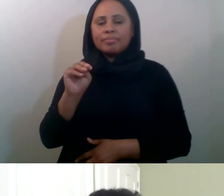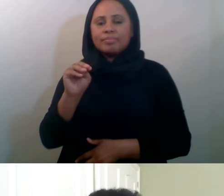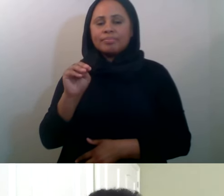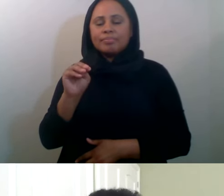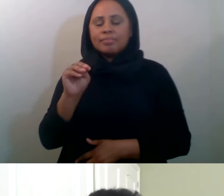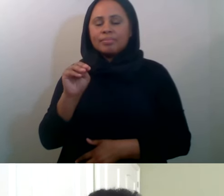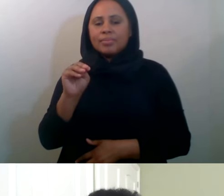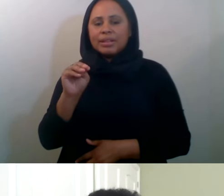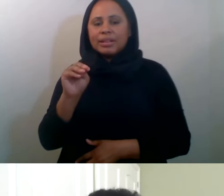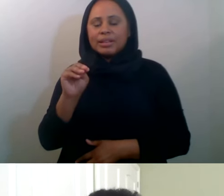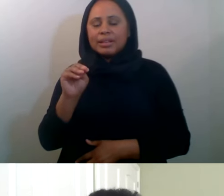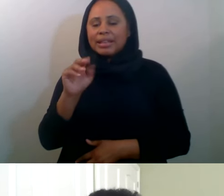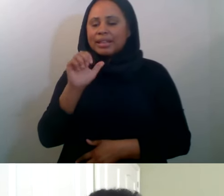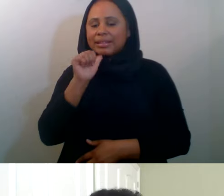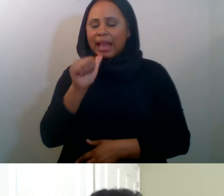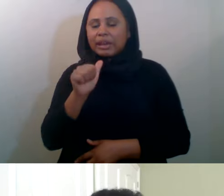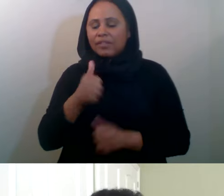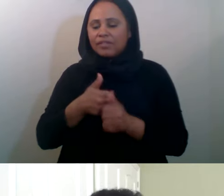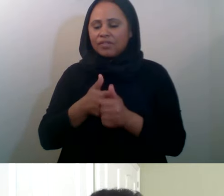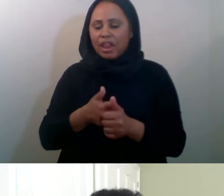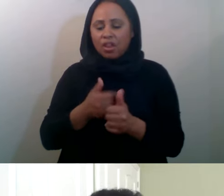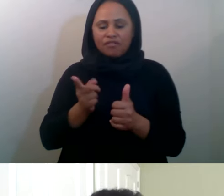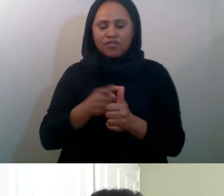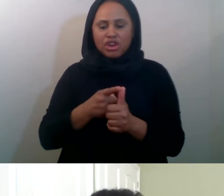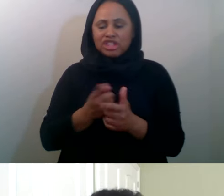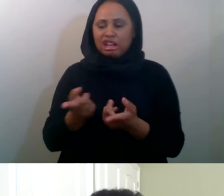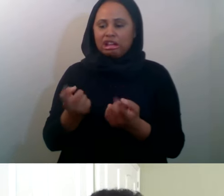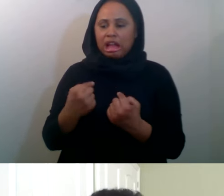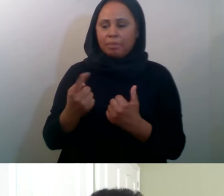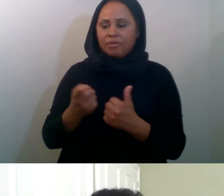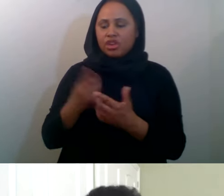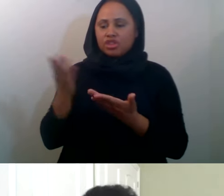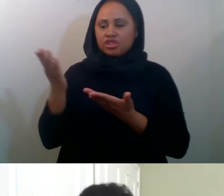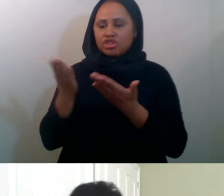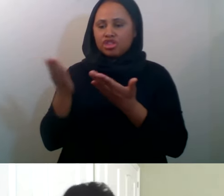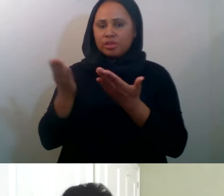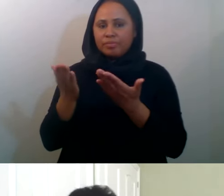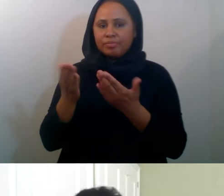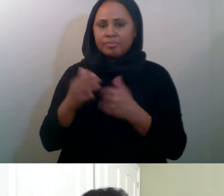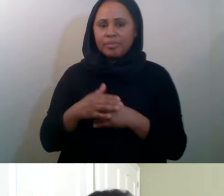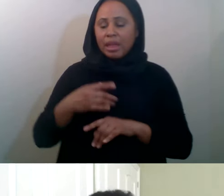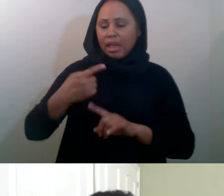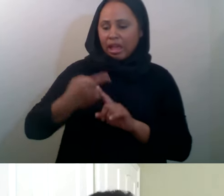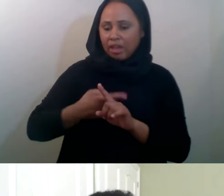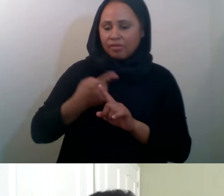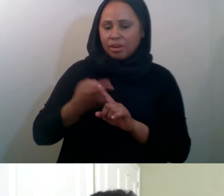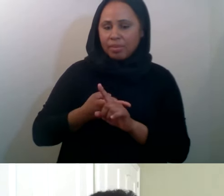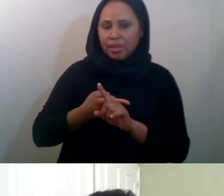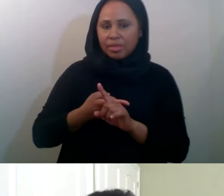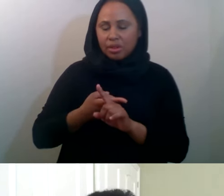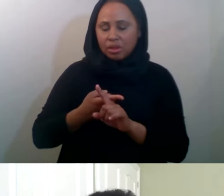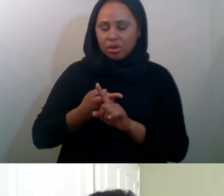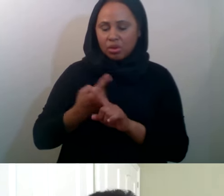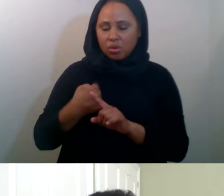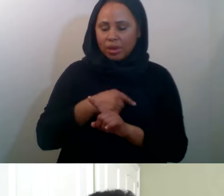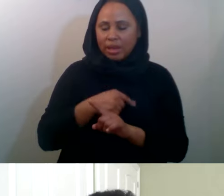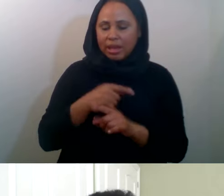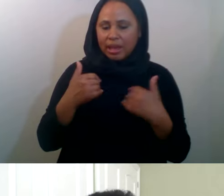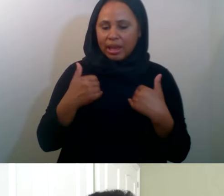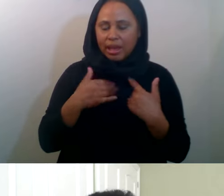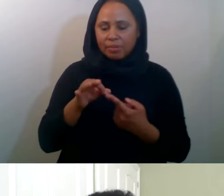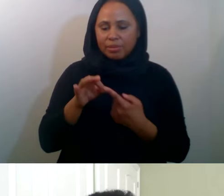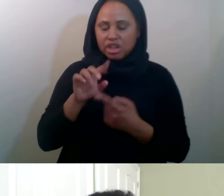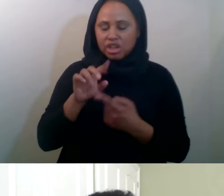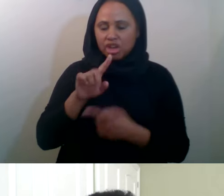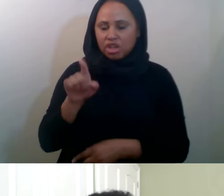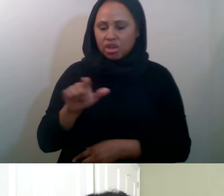It's really the, so if every month we have a certain budget of Zakat that we're able to utilize for that particular month. So anyone